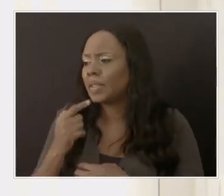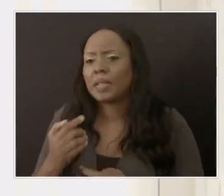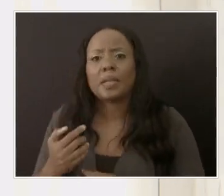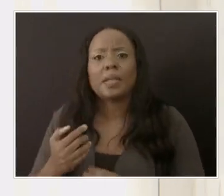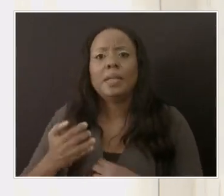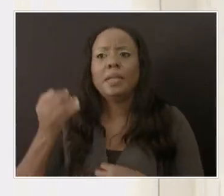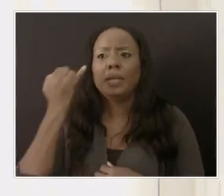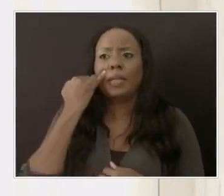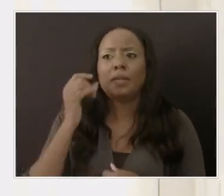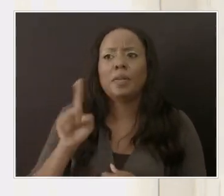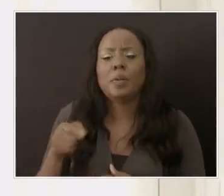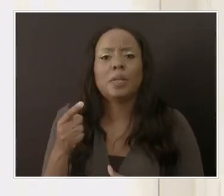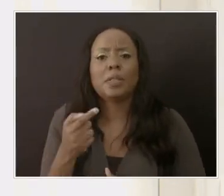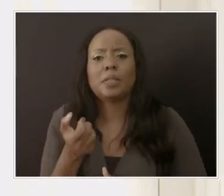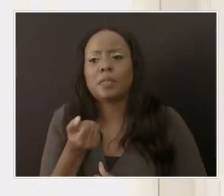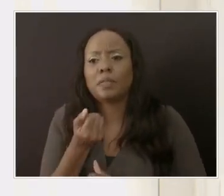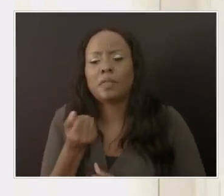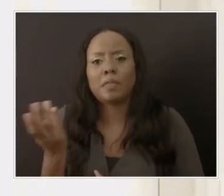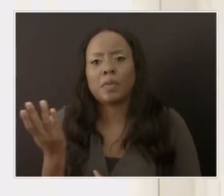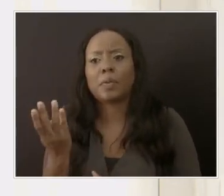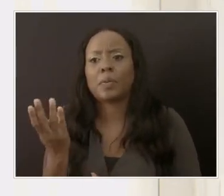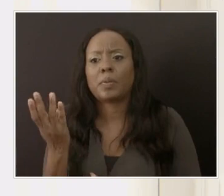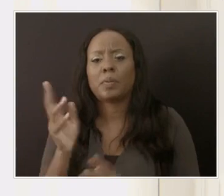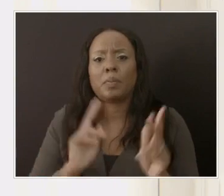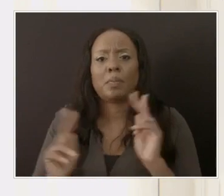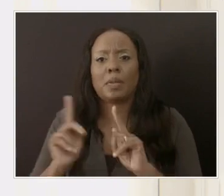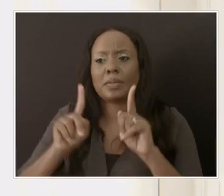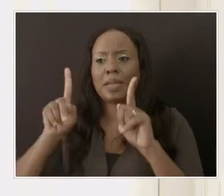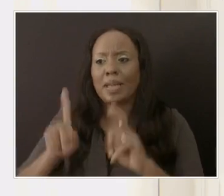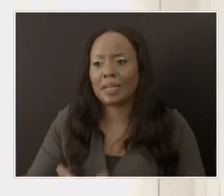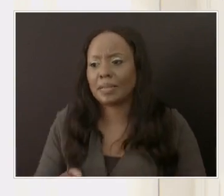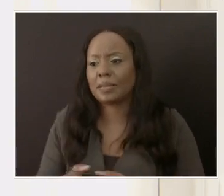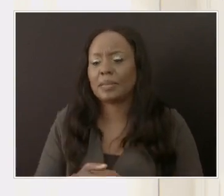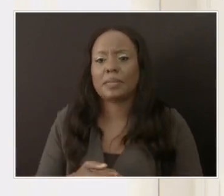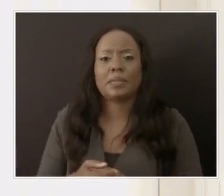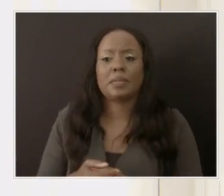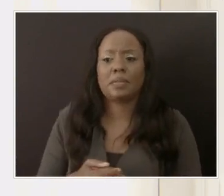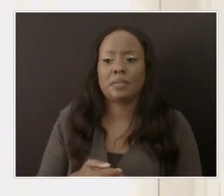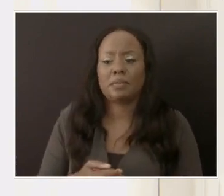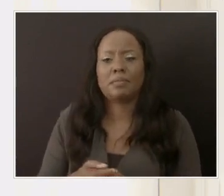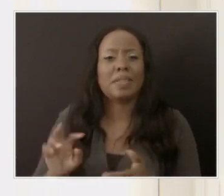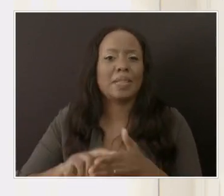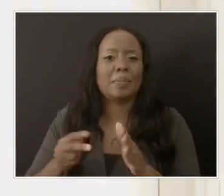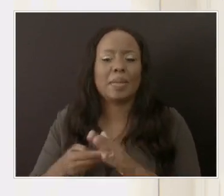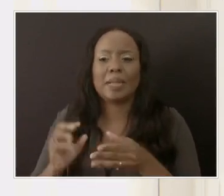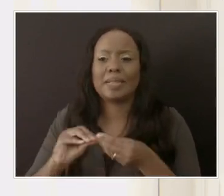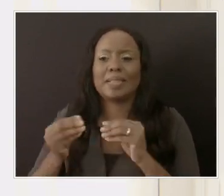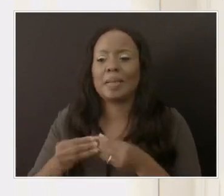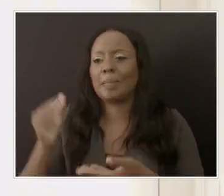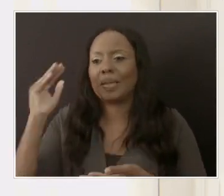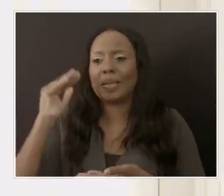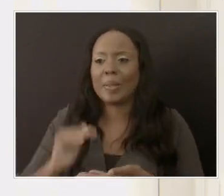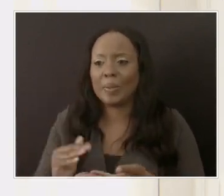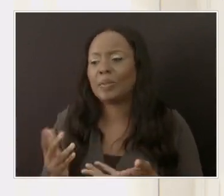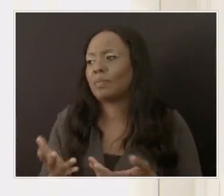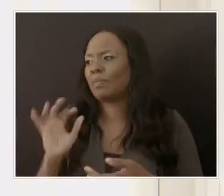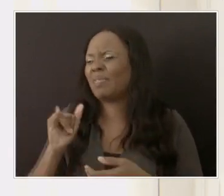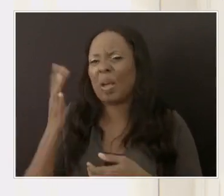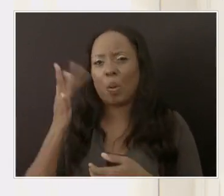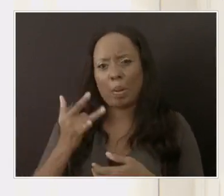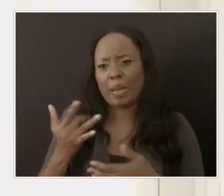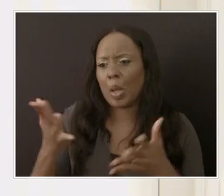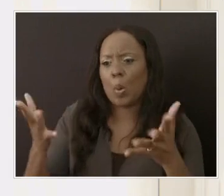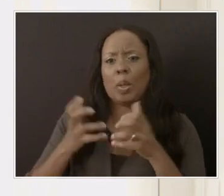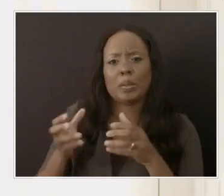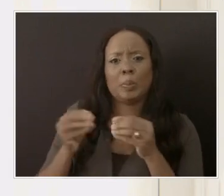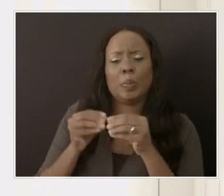numbers, then you get a different kind of result. So that's why I asked for you to expand on that because